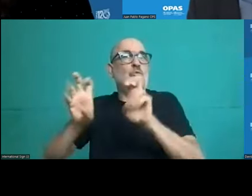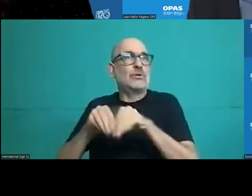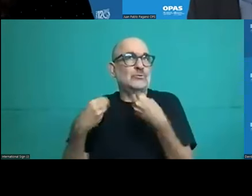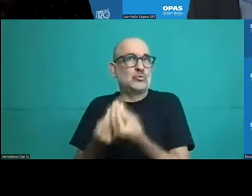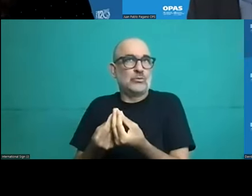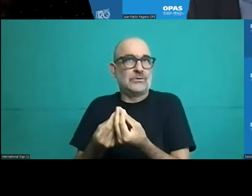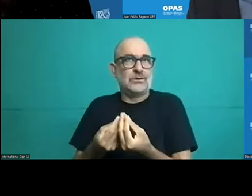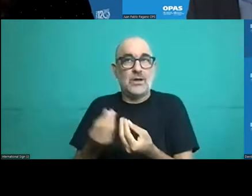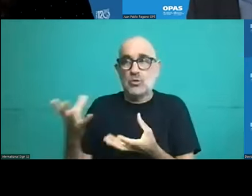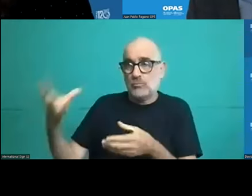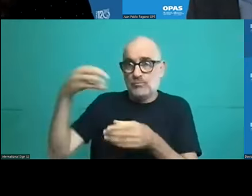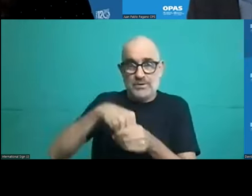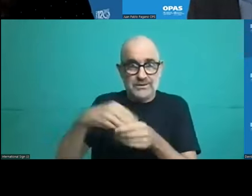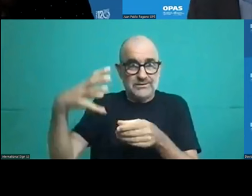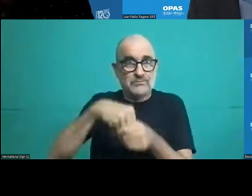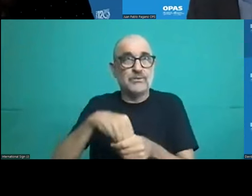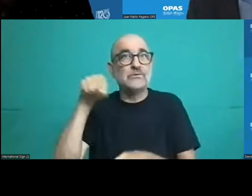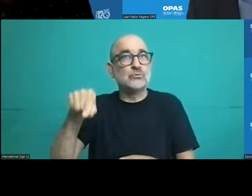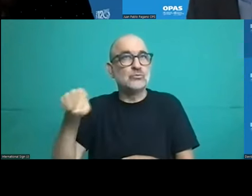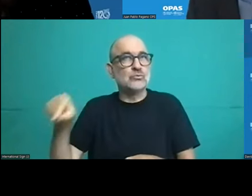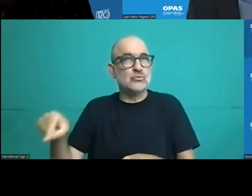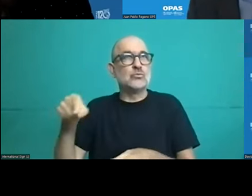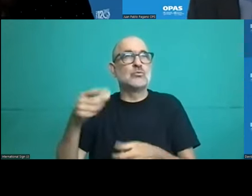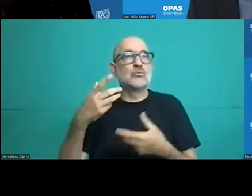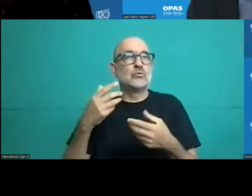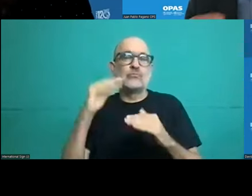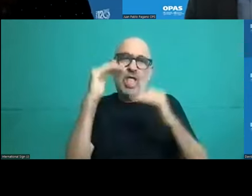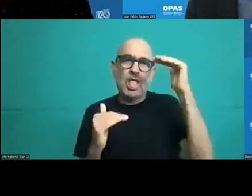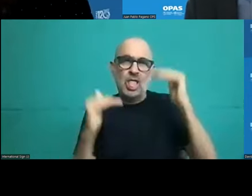the international